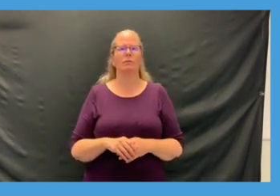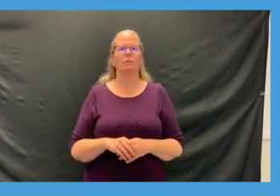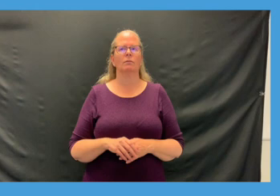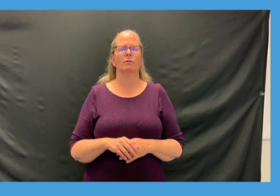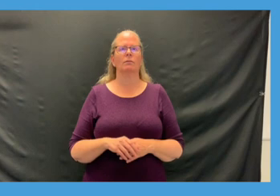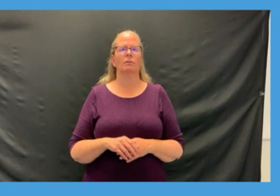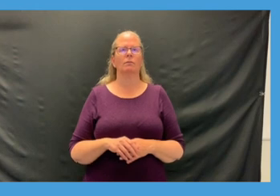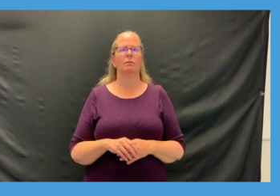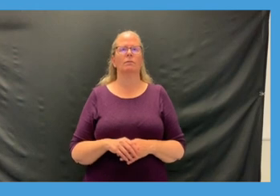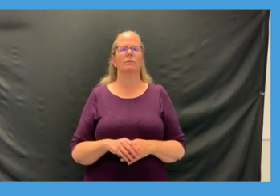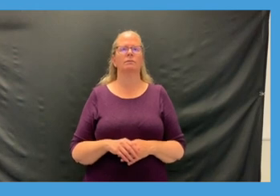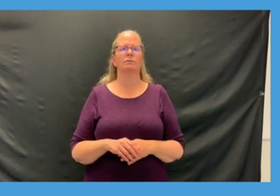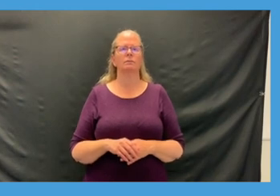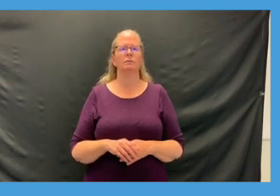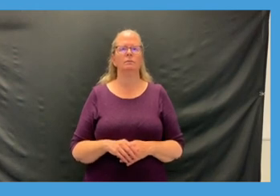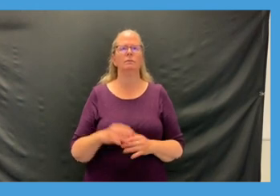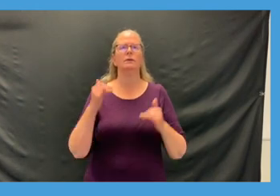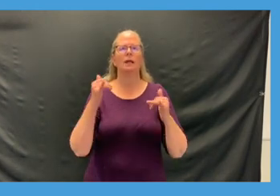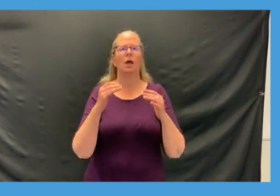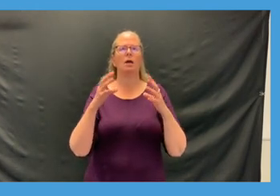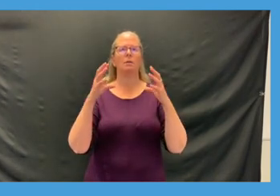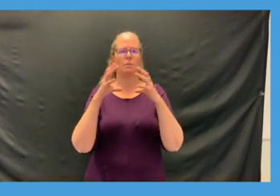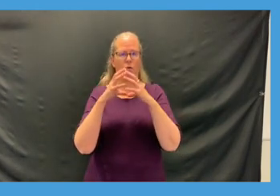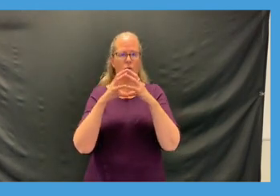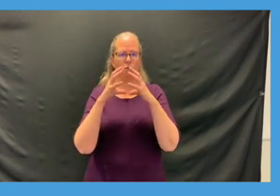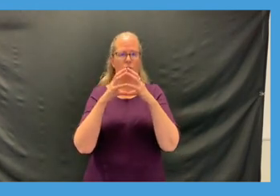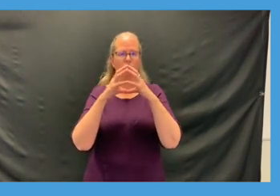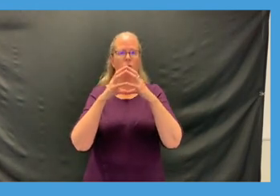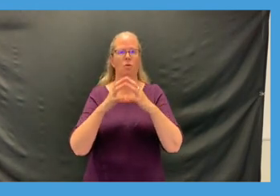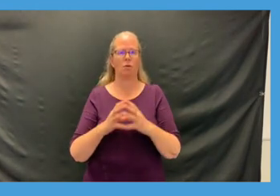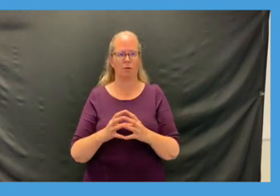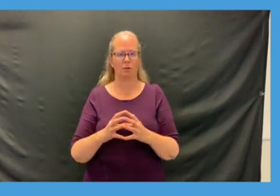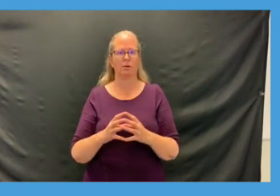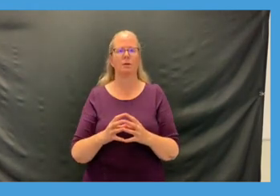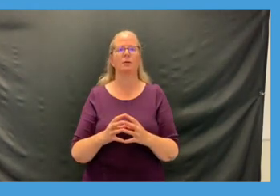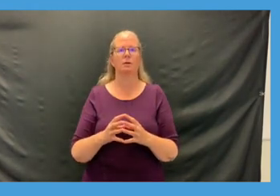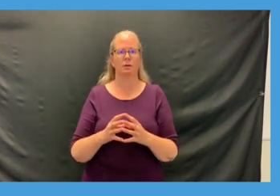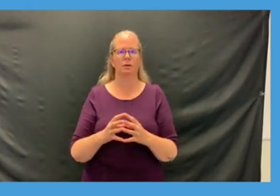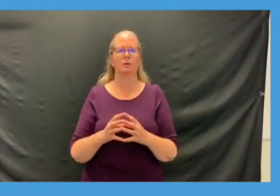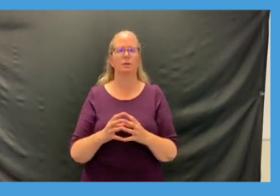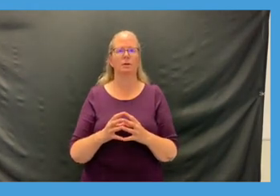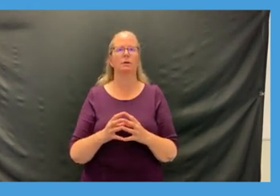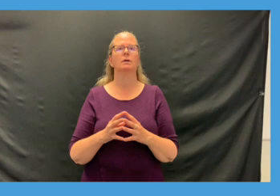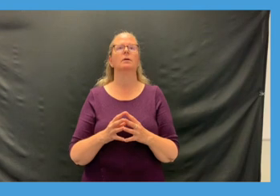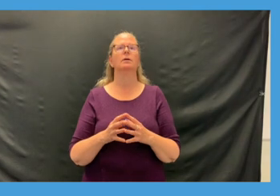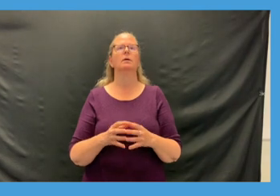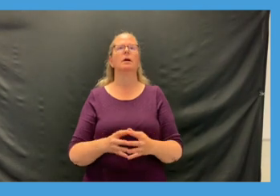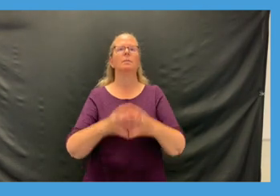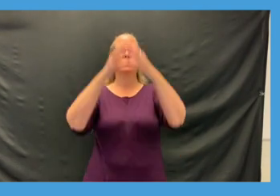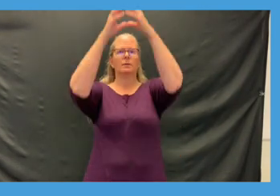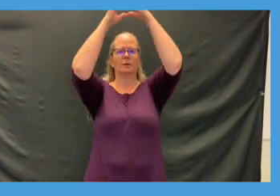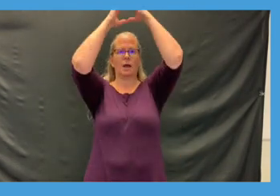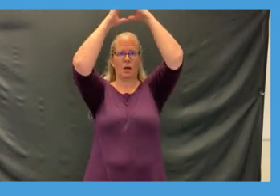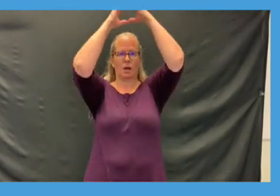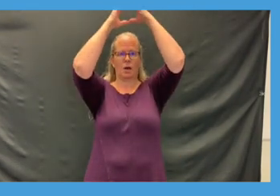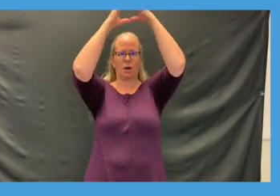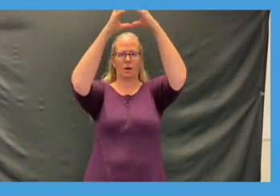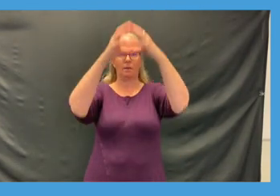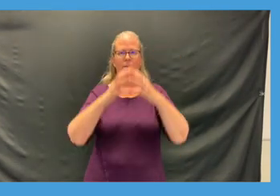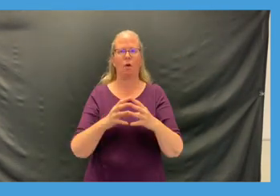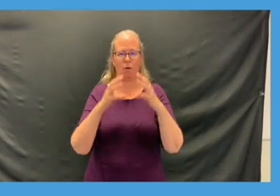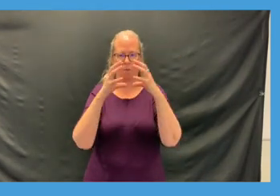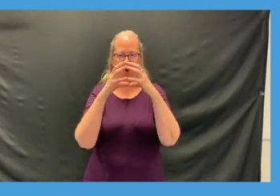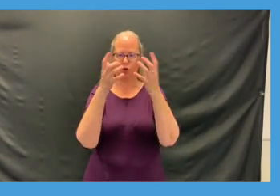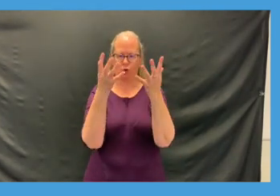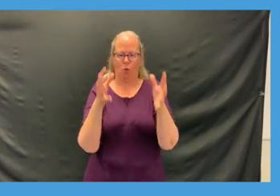our ball and with your ball you're gonna put it down between your feet and you're gonna reach down and reach